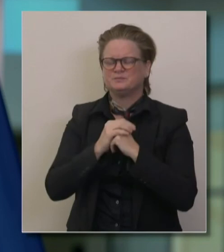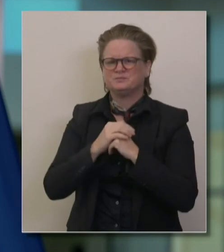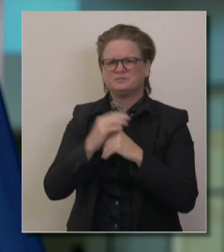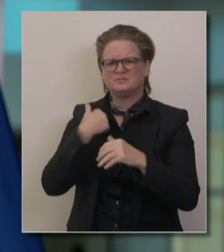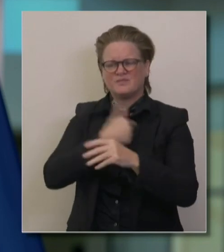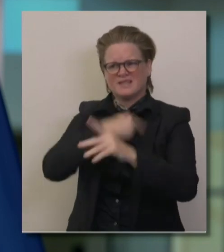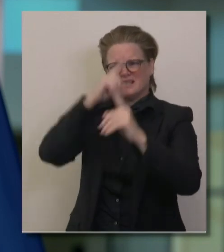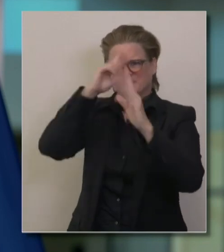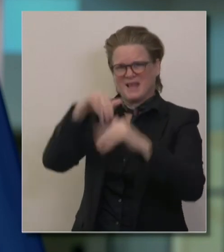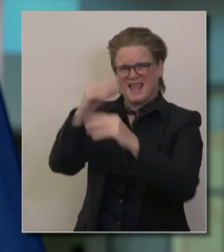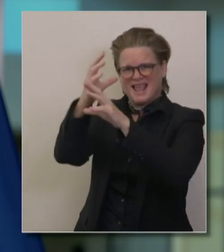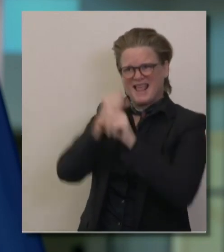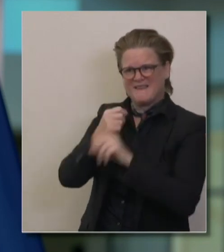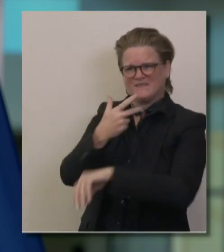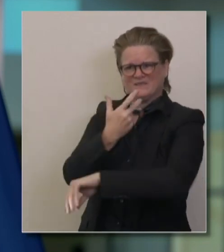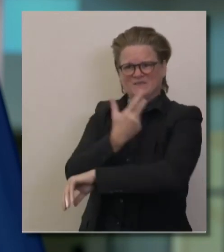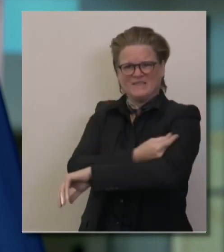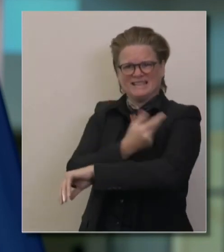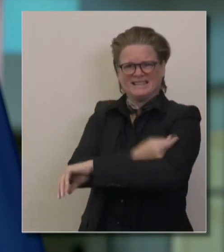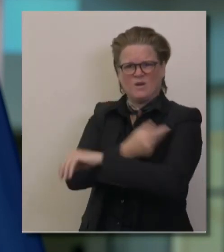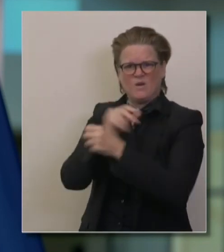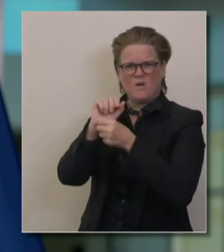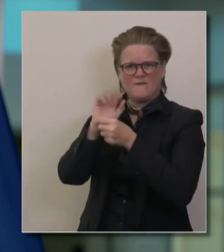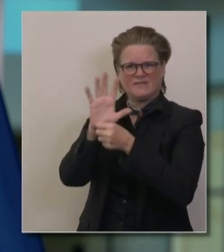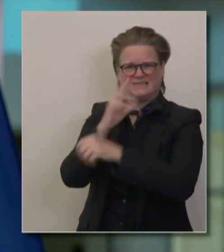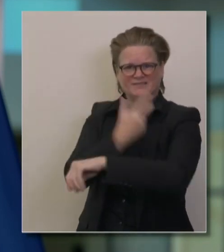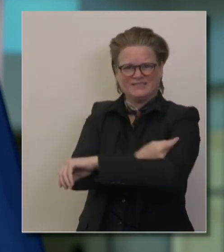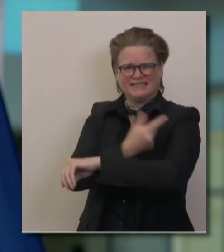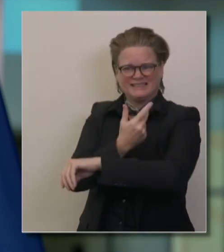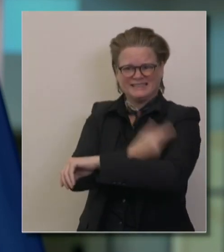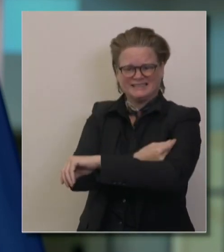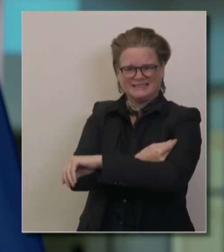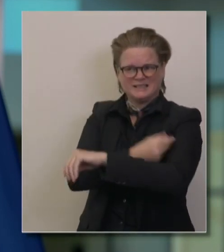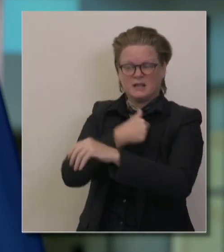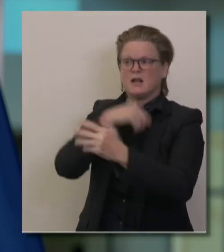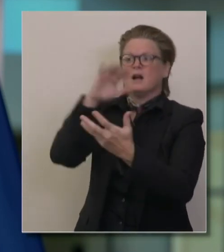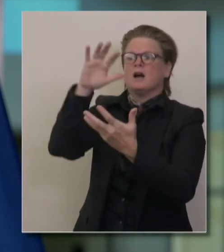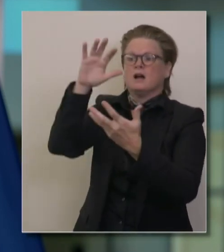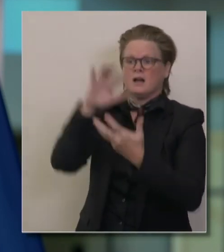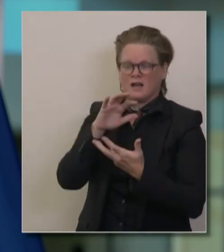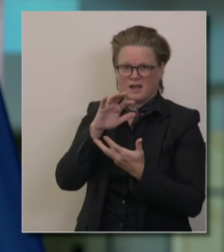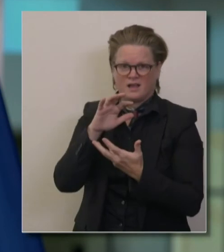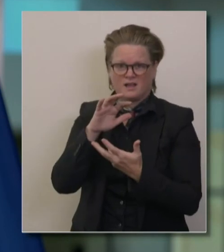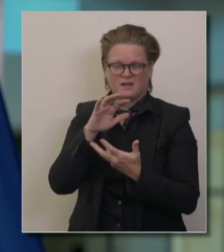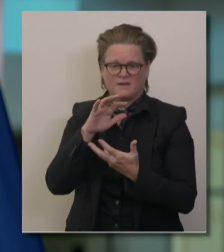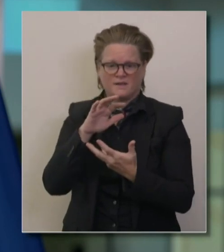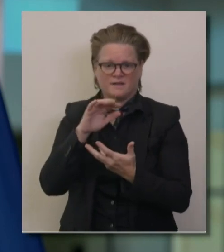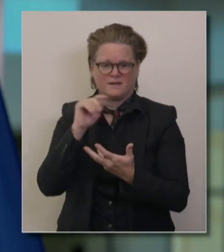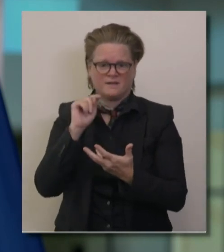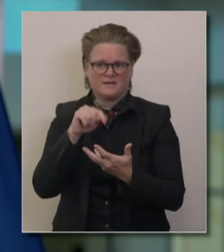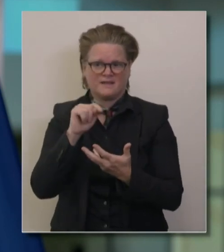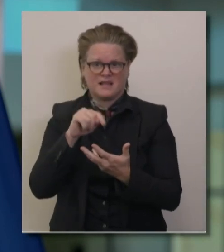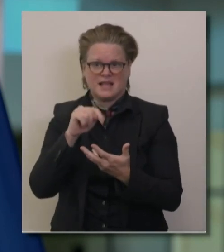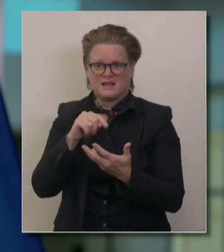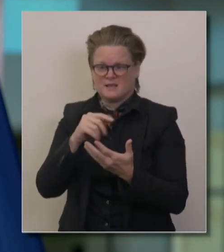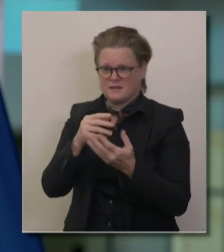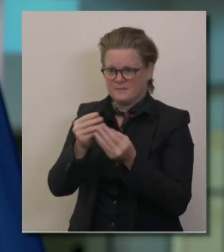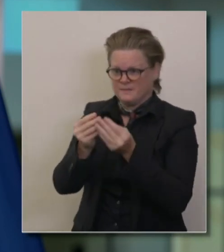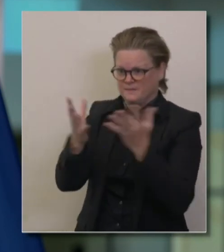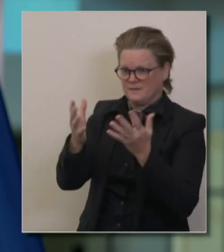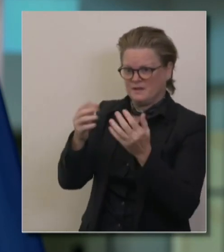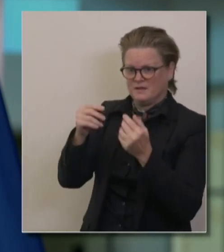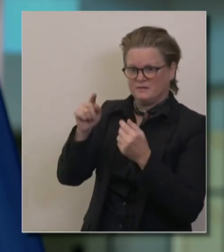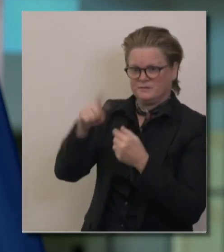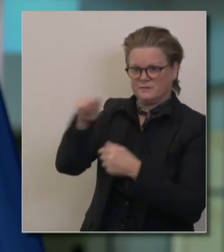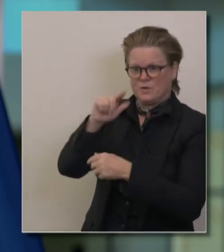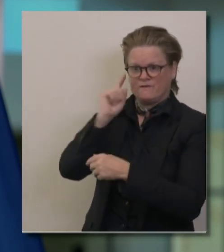first doses. That is not to be cut in half. That is not to say we're going to give the first half out in the month of December and save the second half